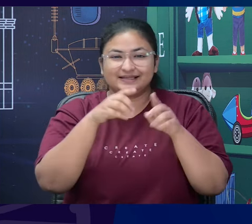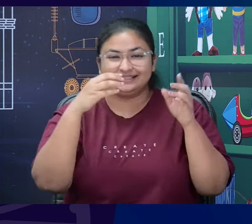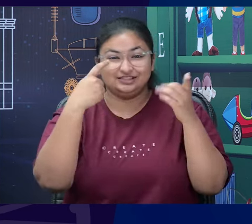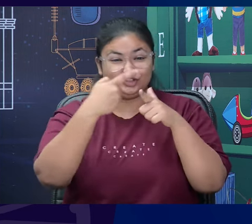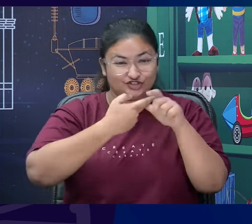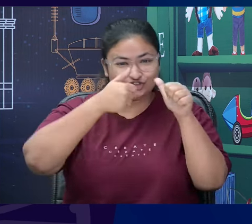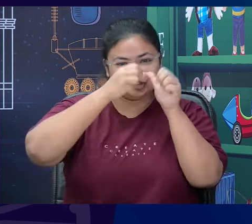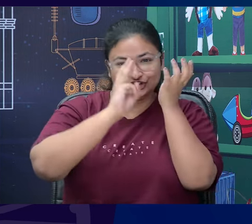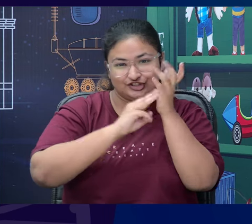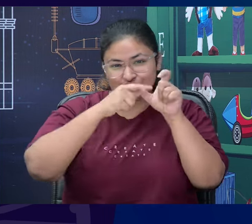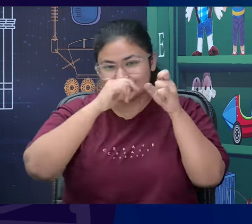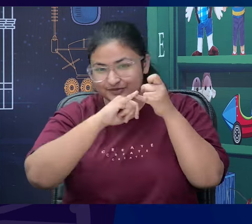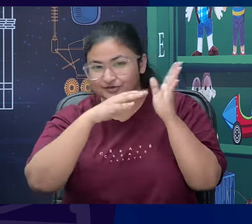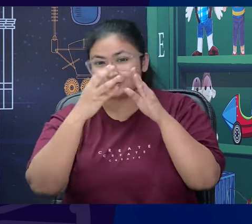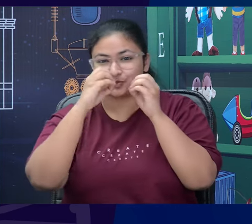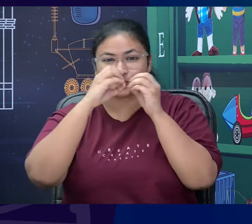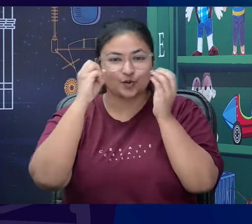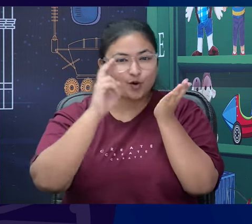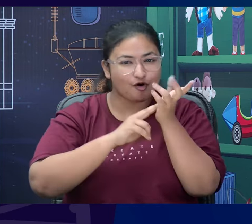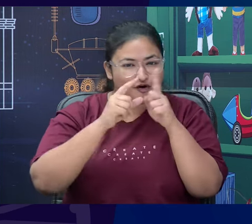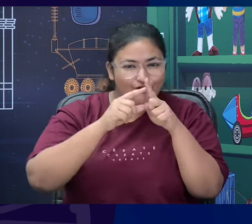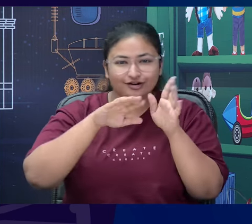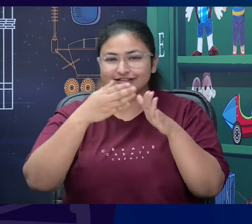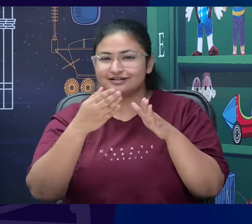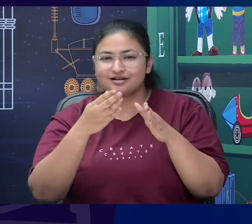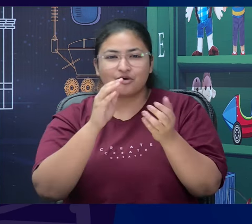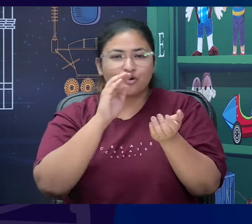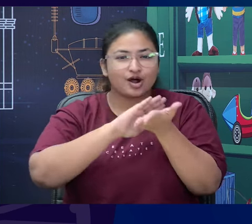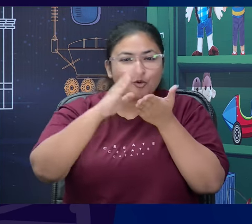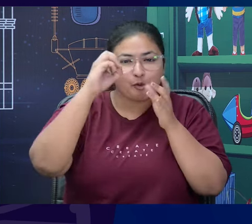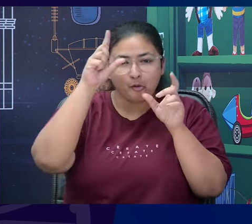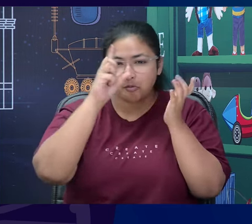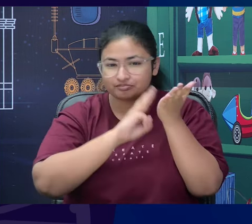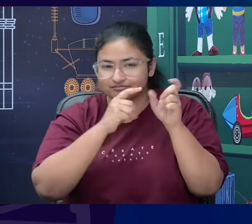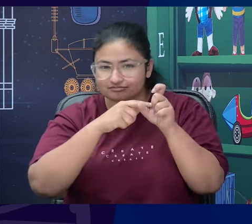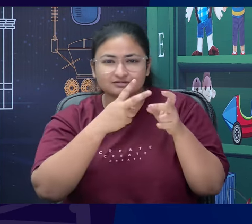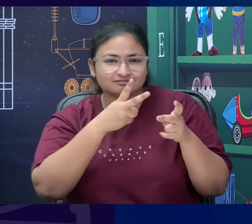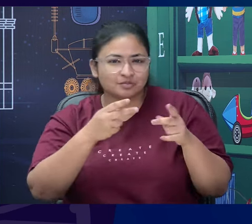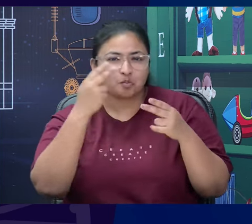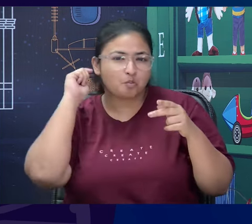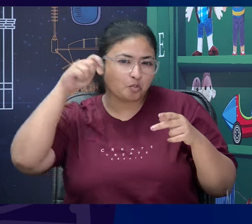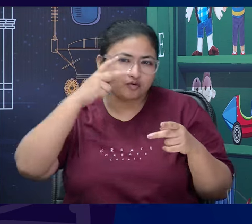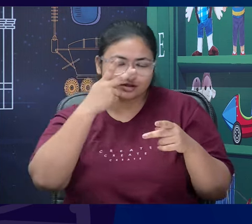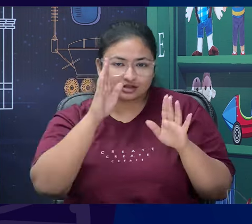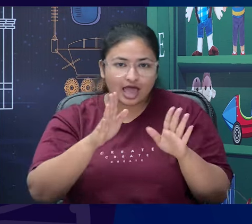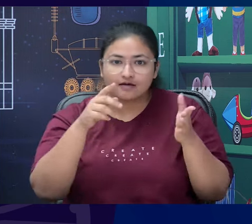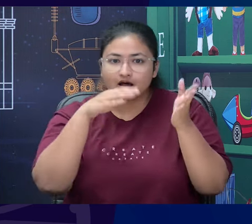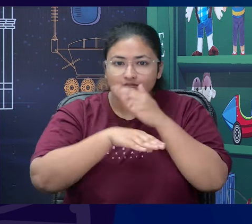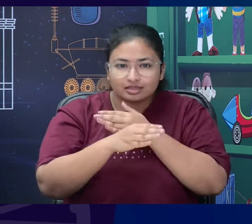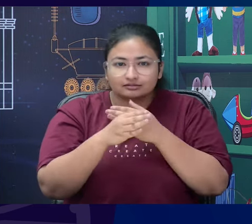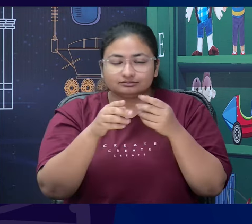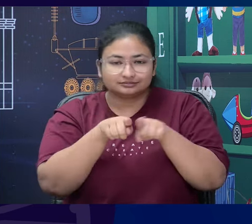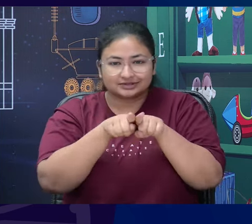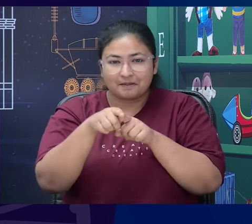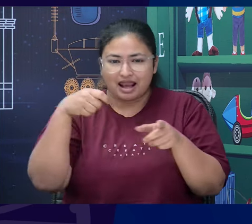Sherlock Holmes and what not the list is very long. Yes, so the moment we say a spy or a secret